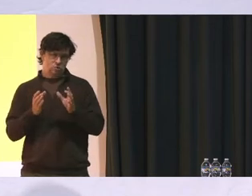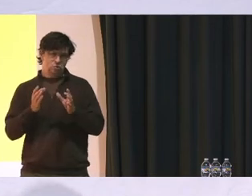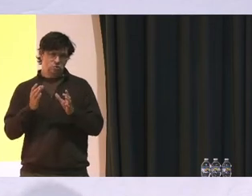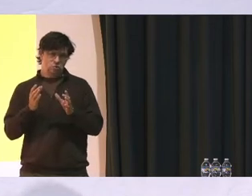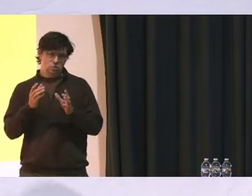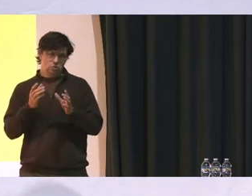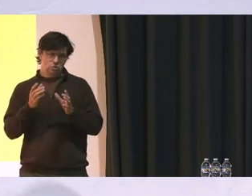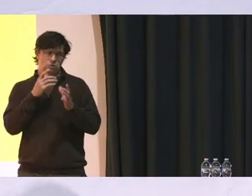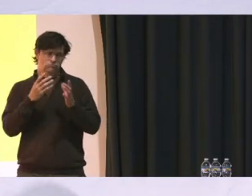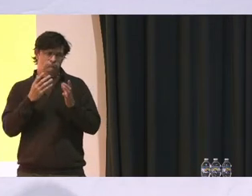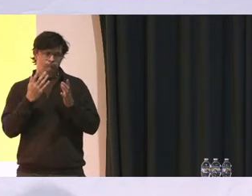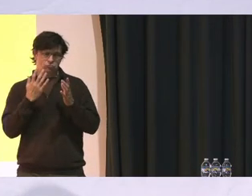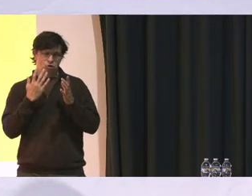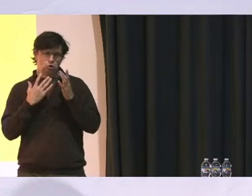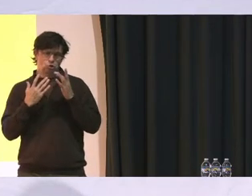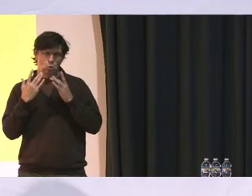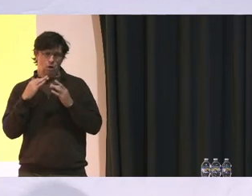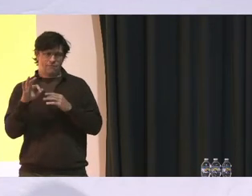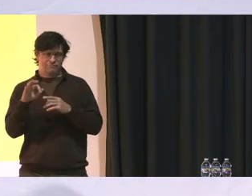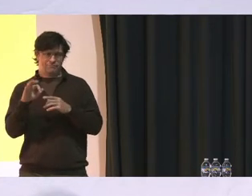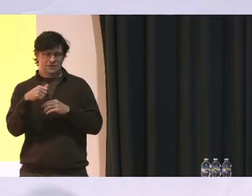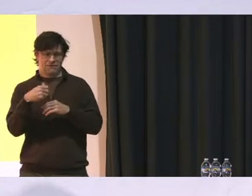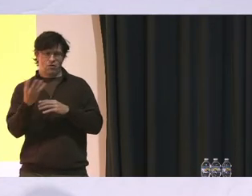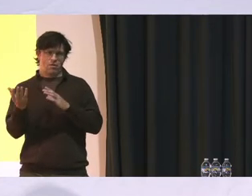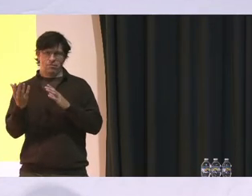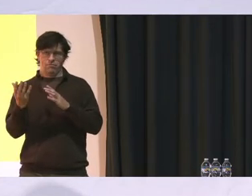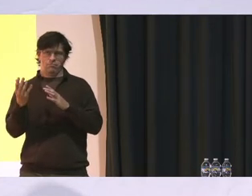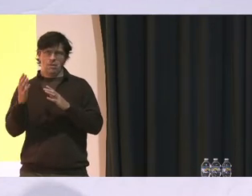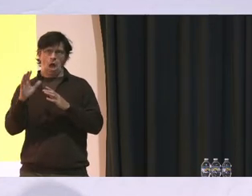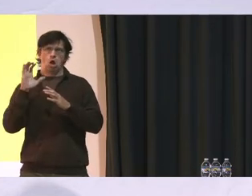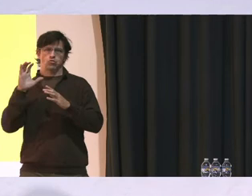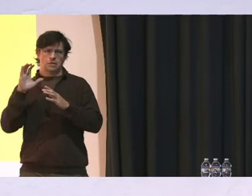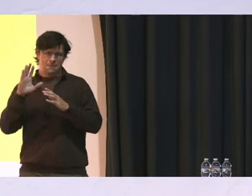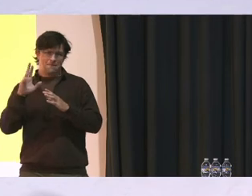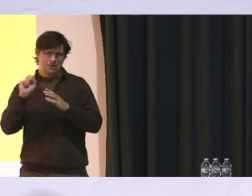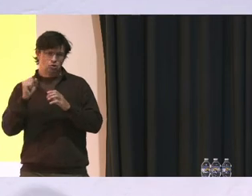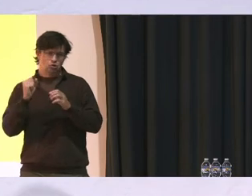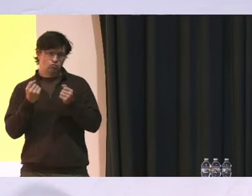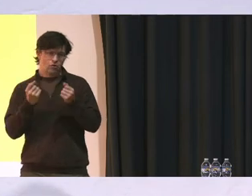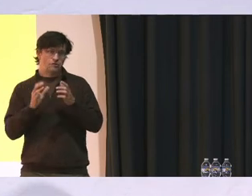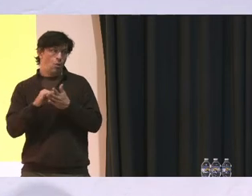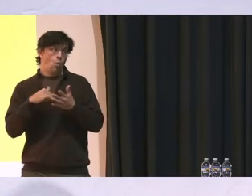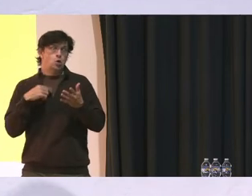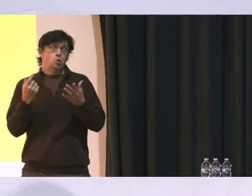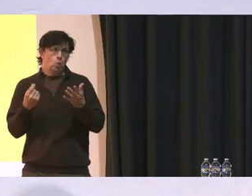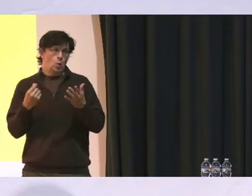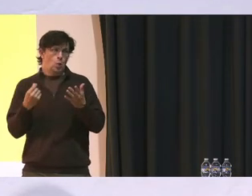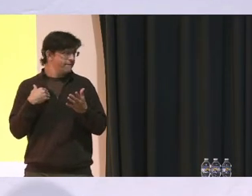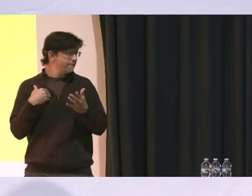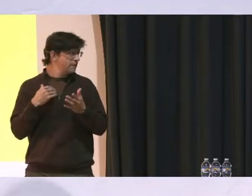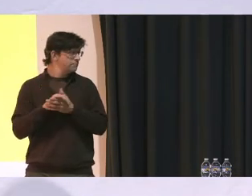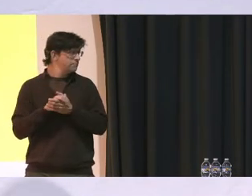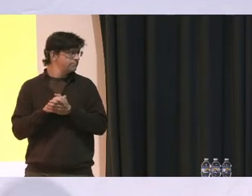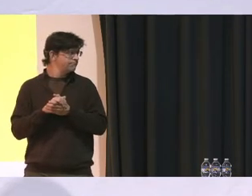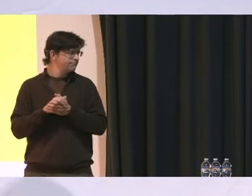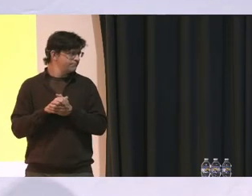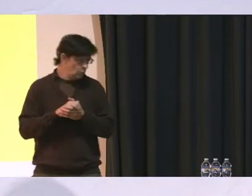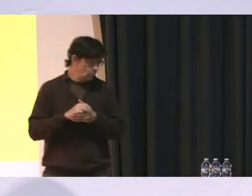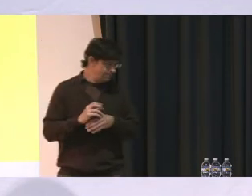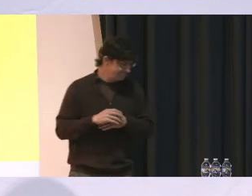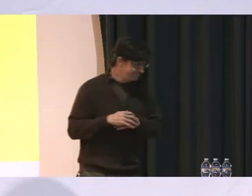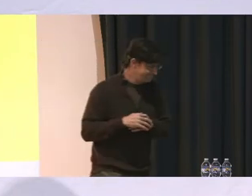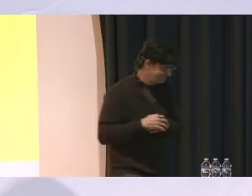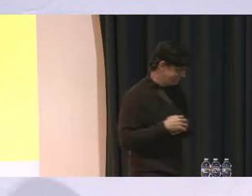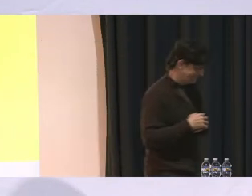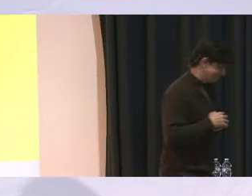of the thousands of – or hundreds of bus drivers that we do have, we're 200 short, and that's made